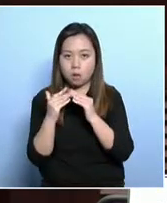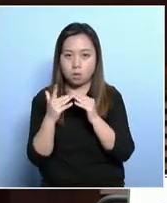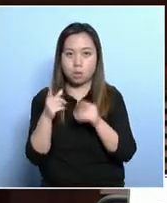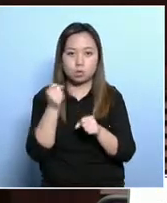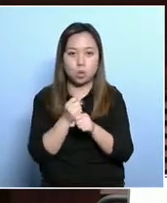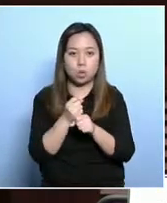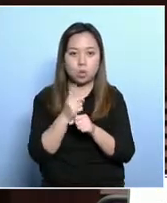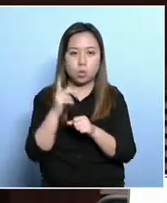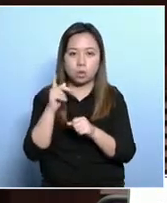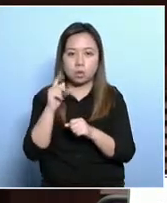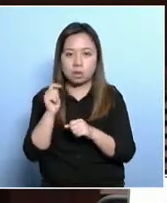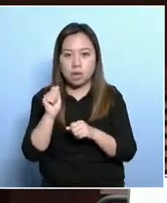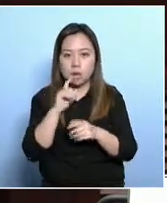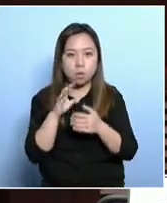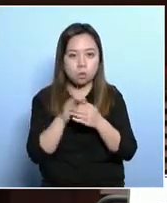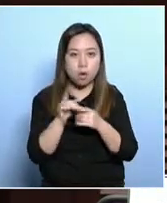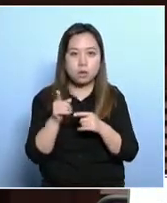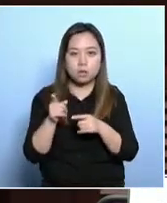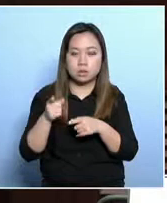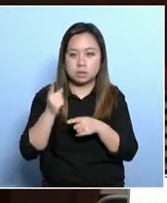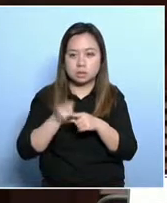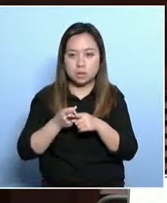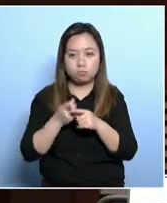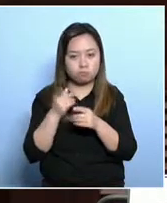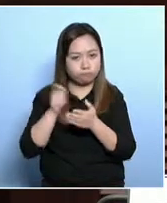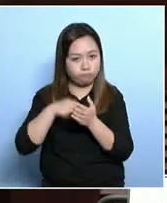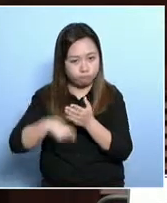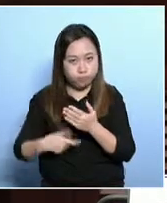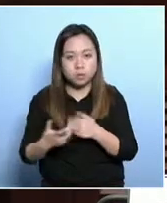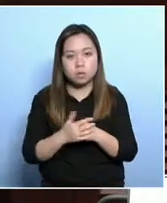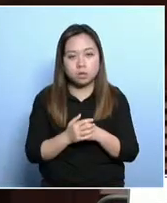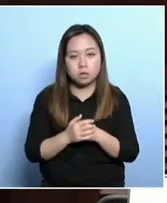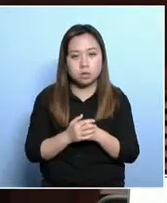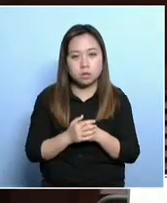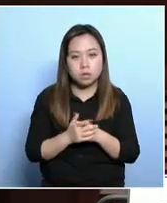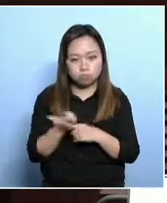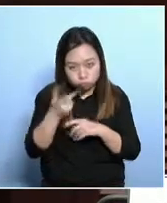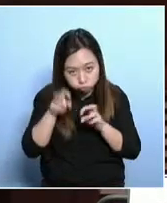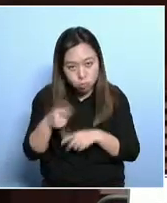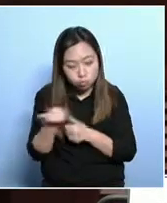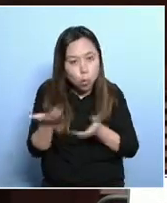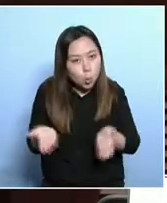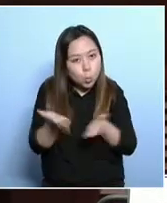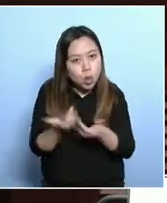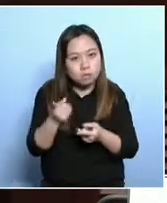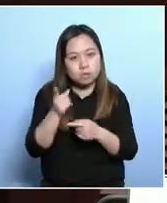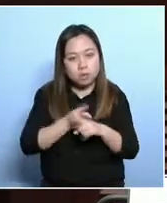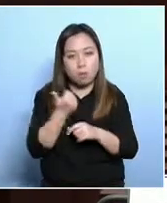that some young women are